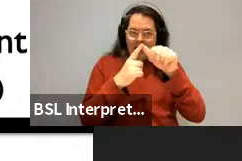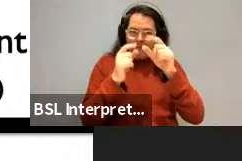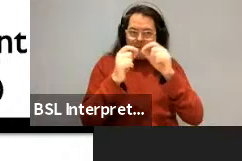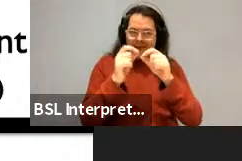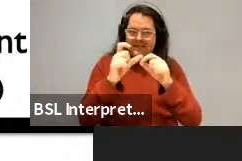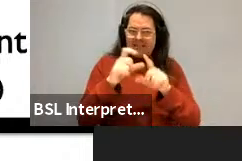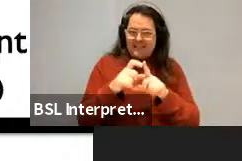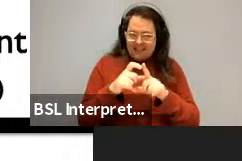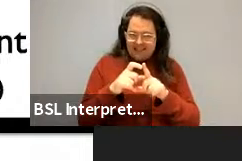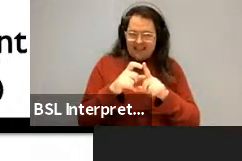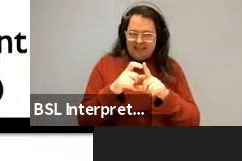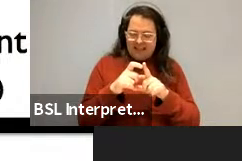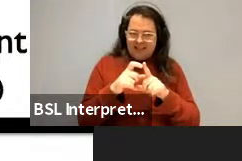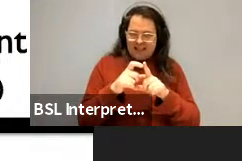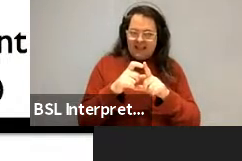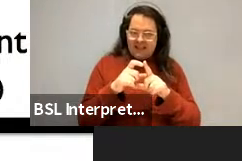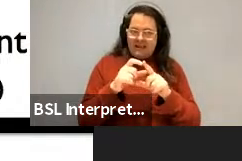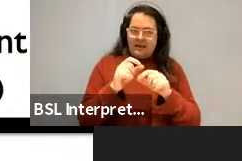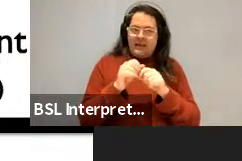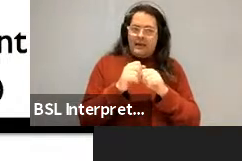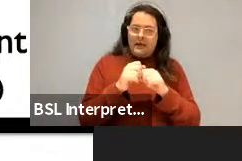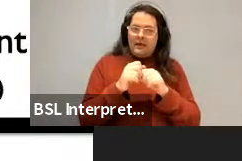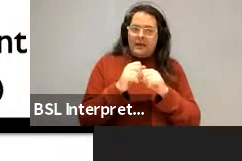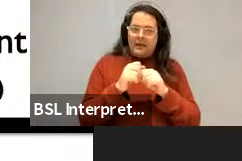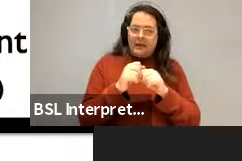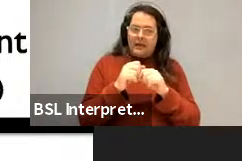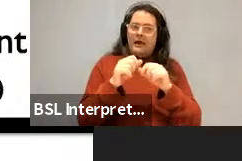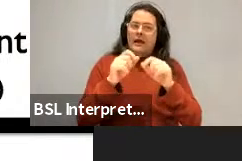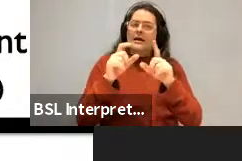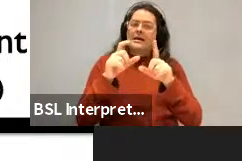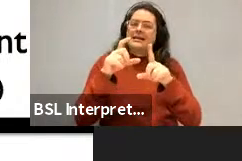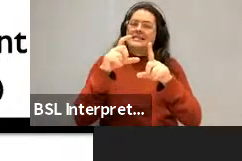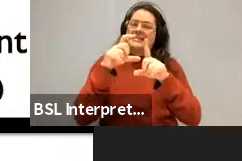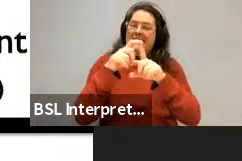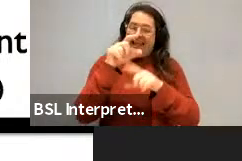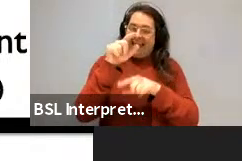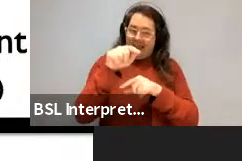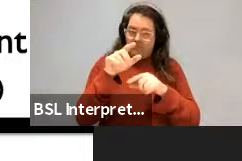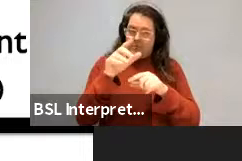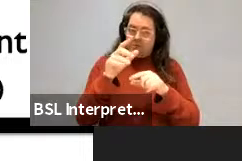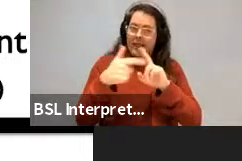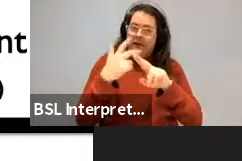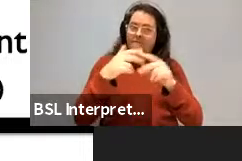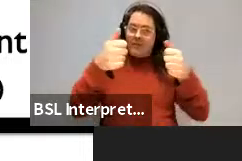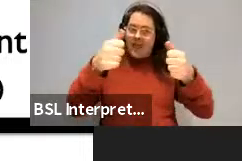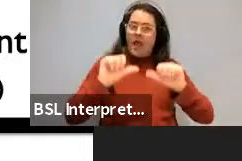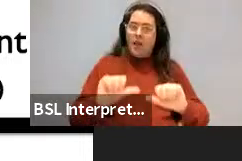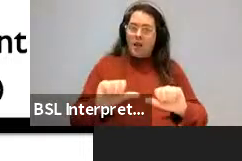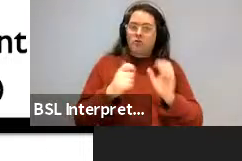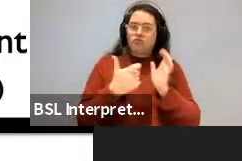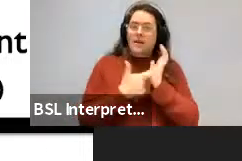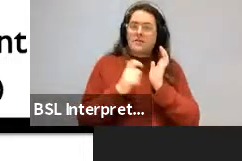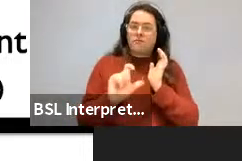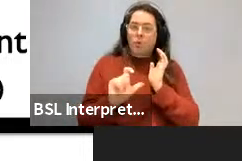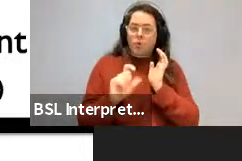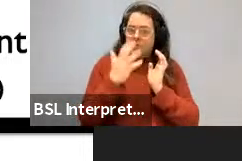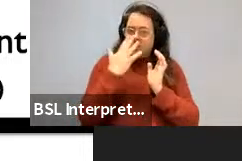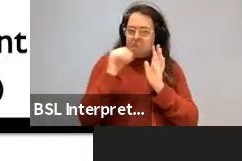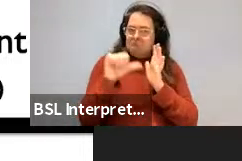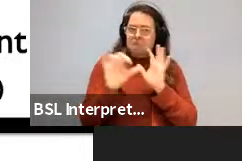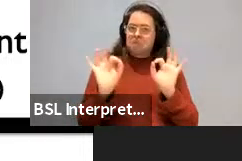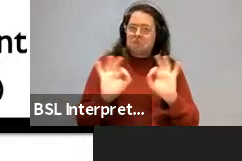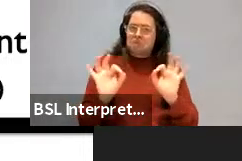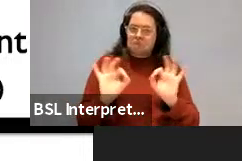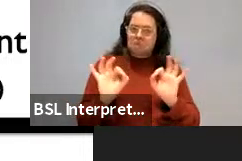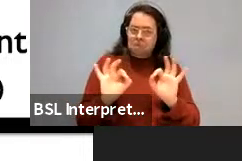I might miss, but that goes away in a, in a relative clause. And so that is here. Paul told me about a